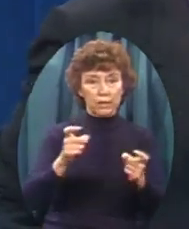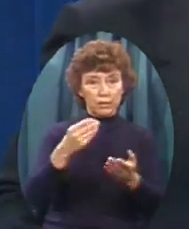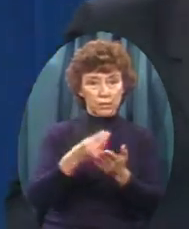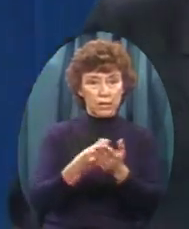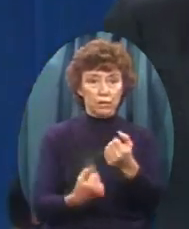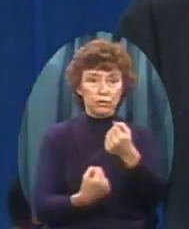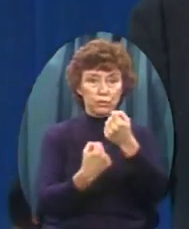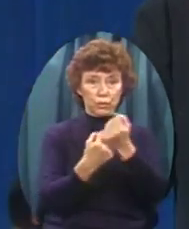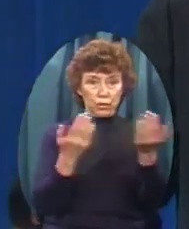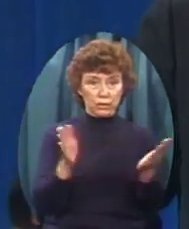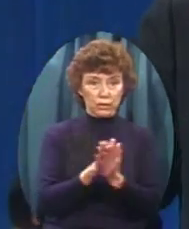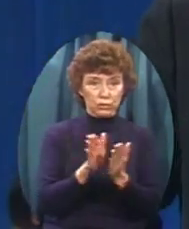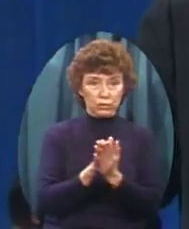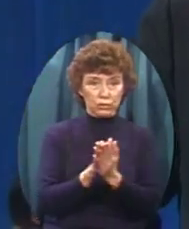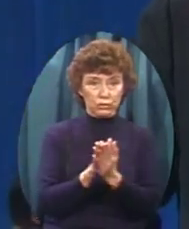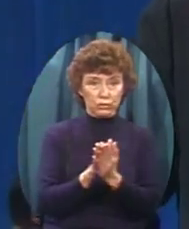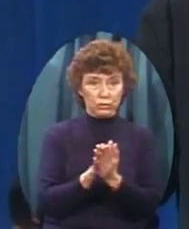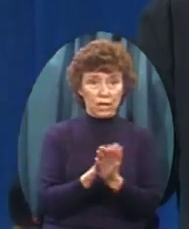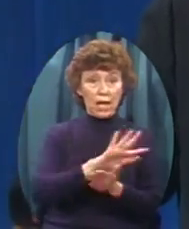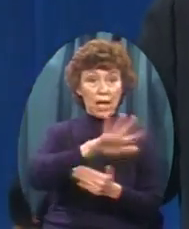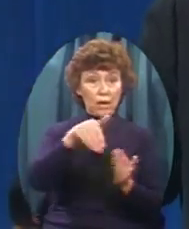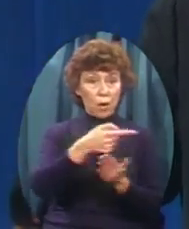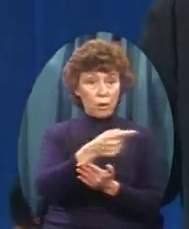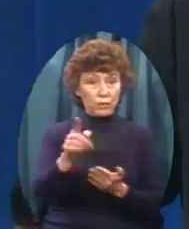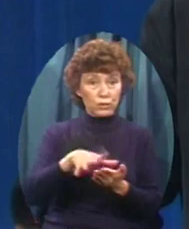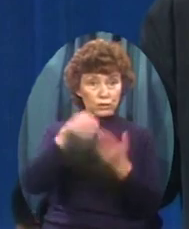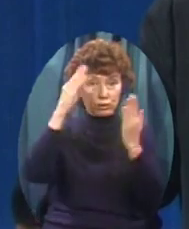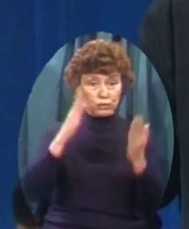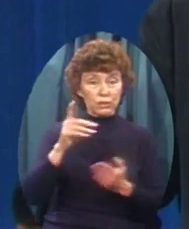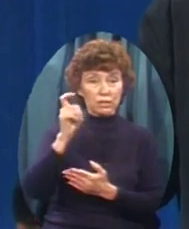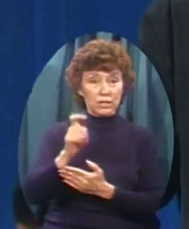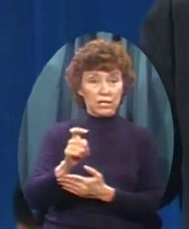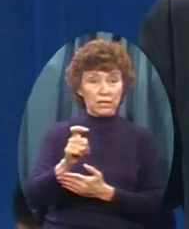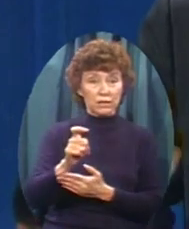I'm not going to be Just a flunky Follow the gang